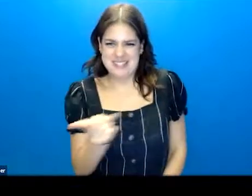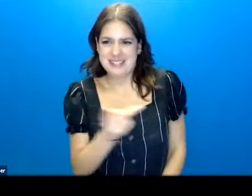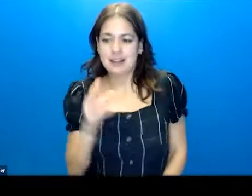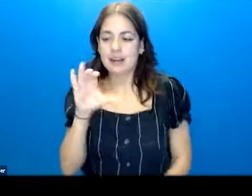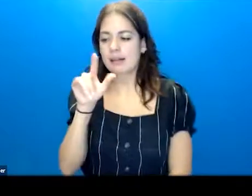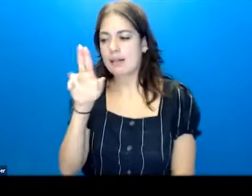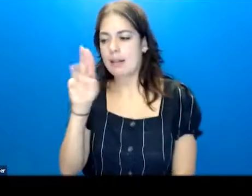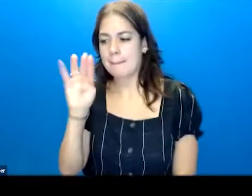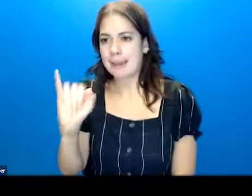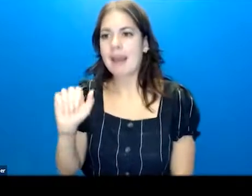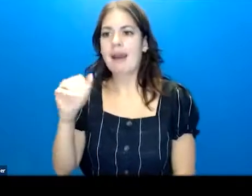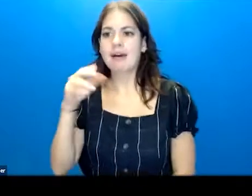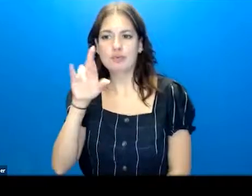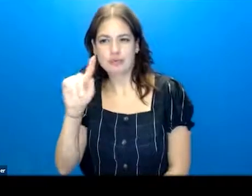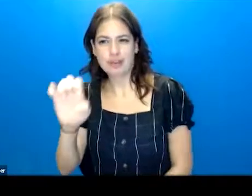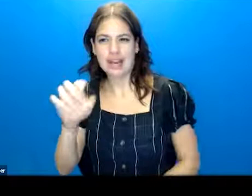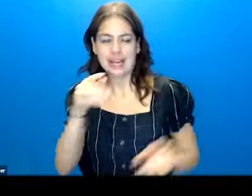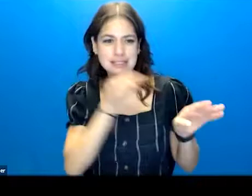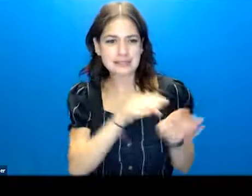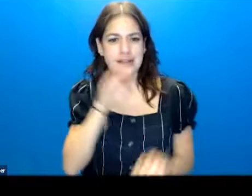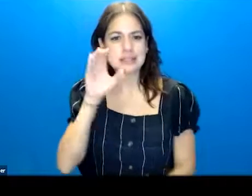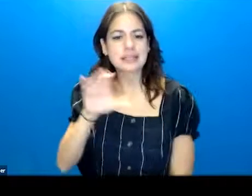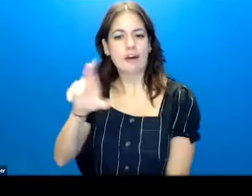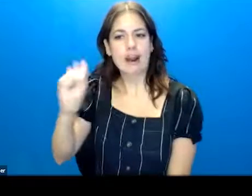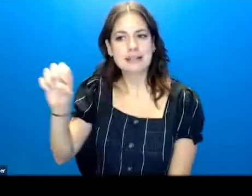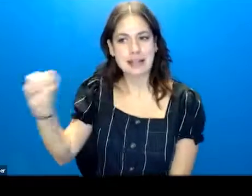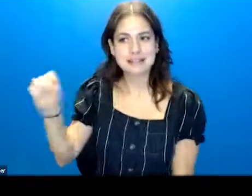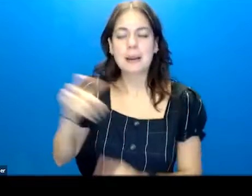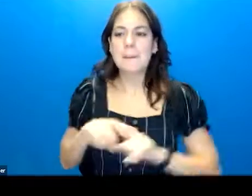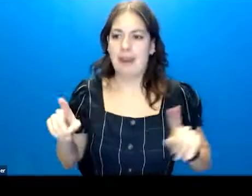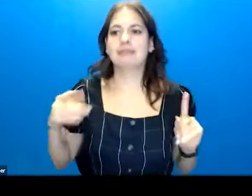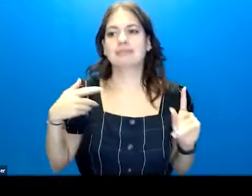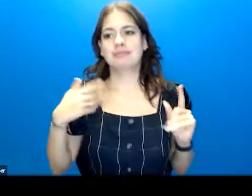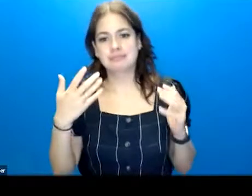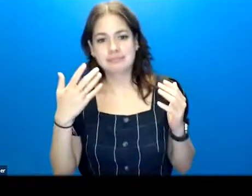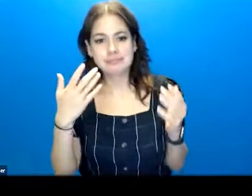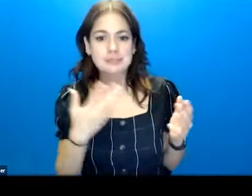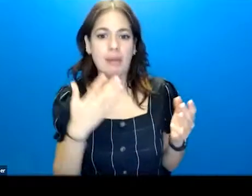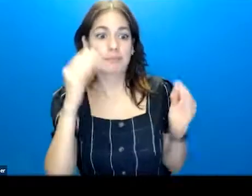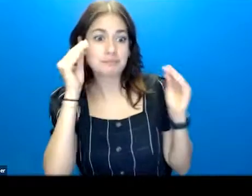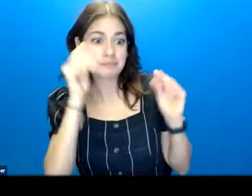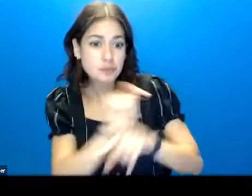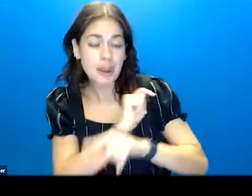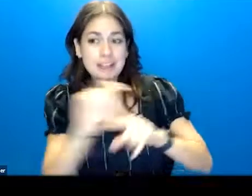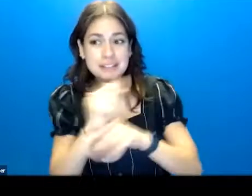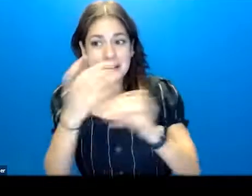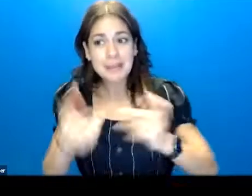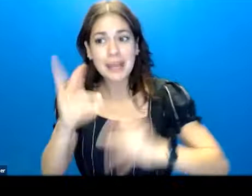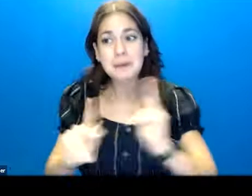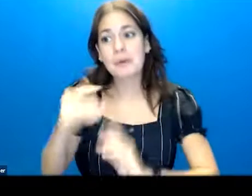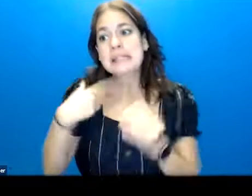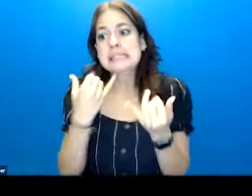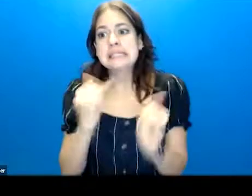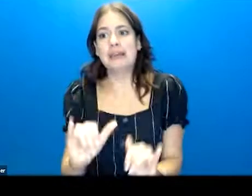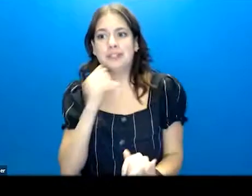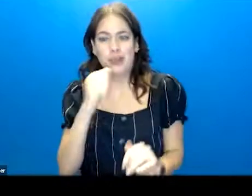Suicide Severity Rating Scale or the CSS RS, however, I've trained many people and then find out they still